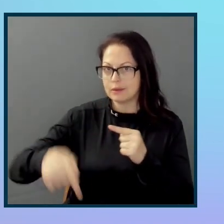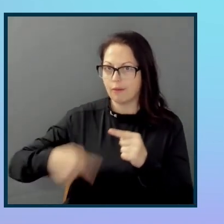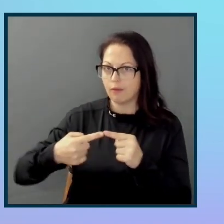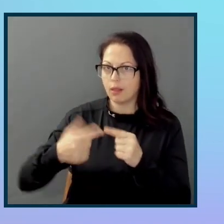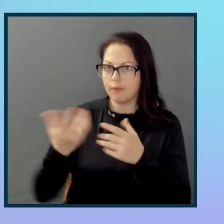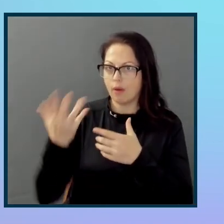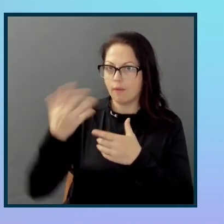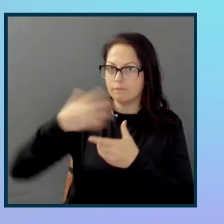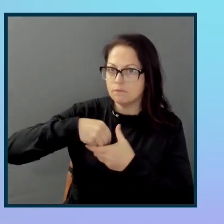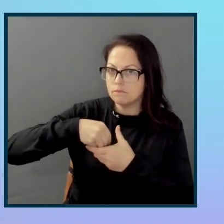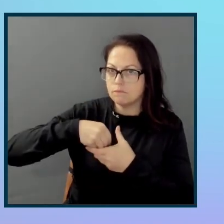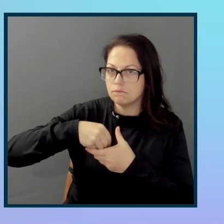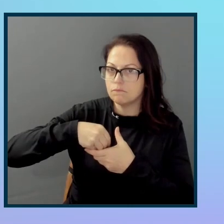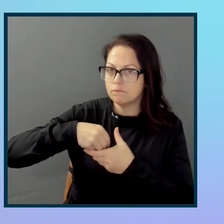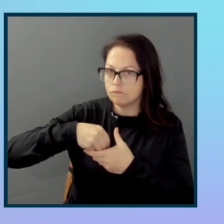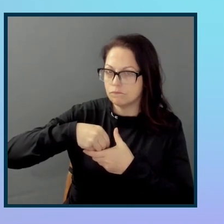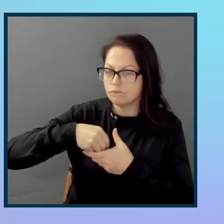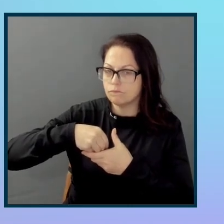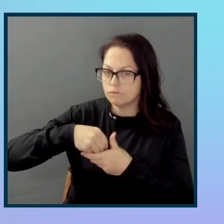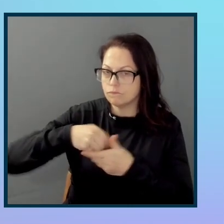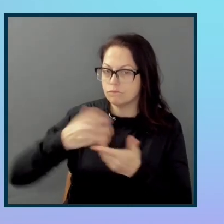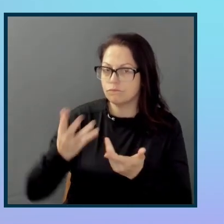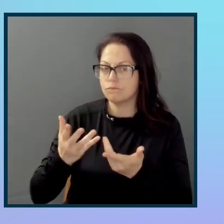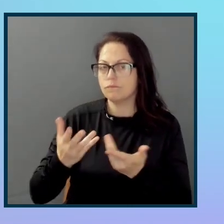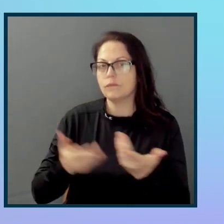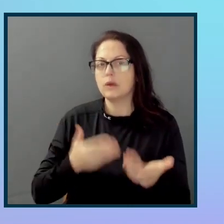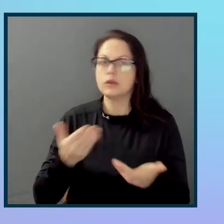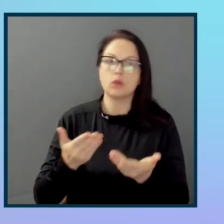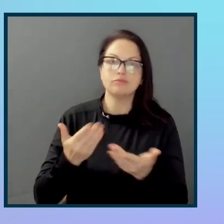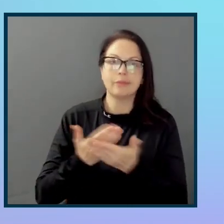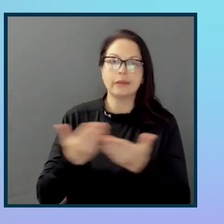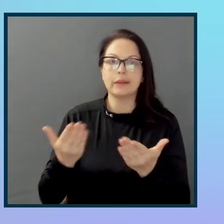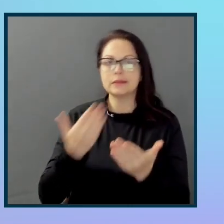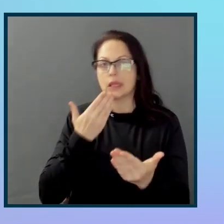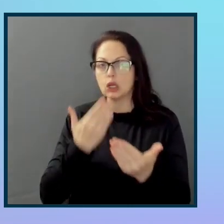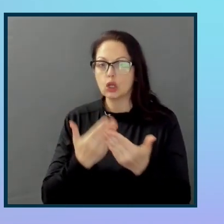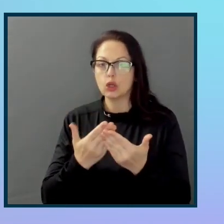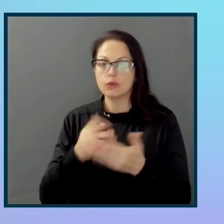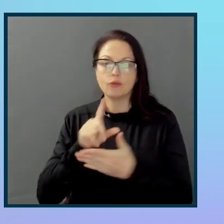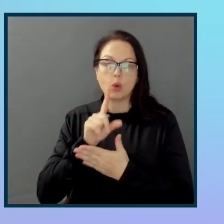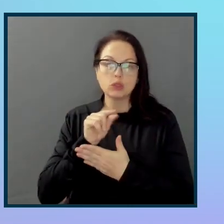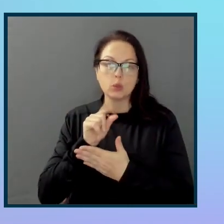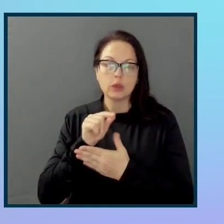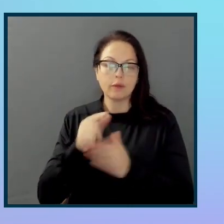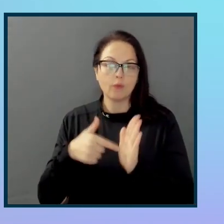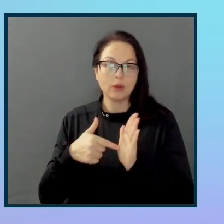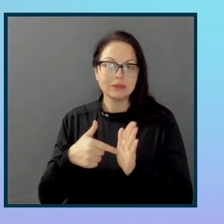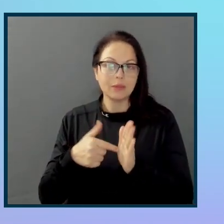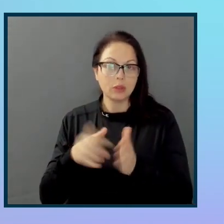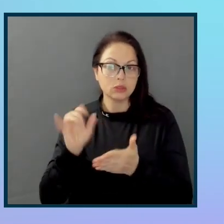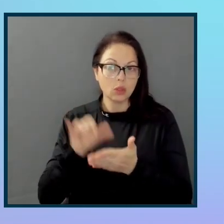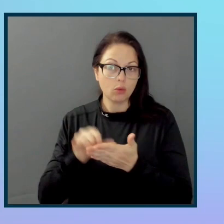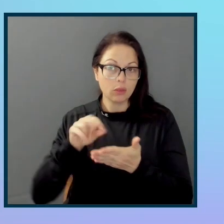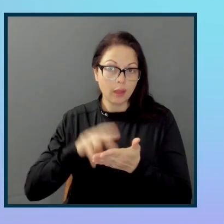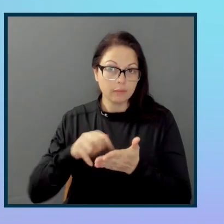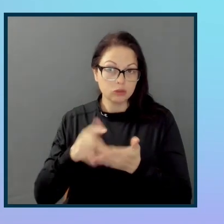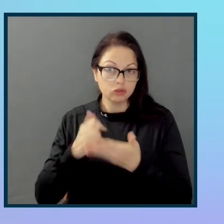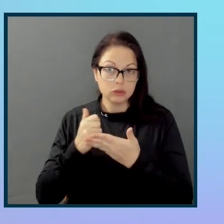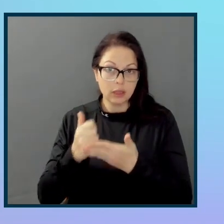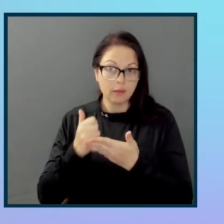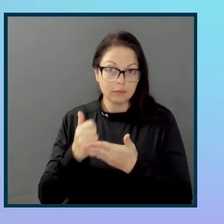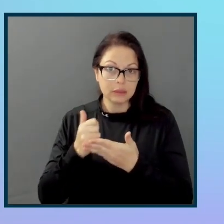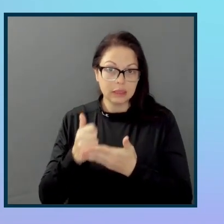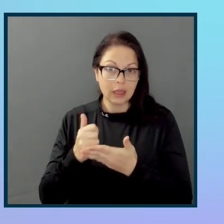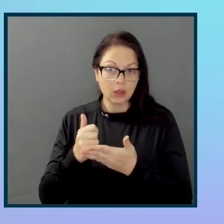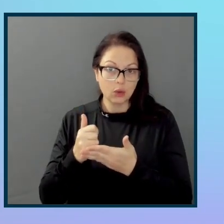things that we would consider good for Twitter. So that can just mean sort of helping out in